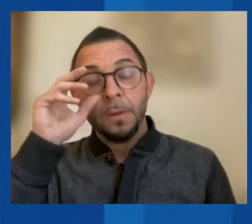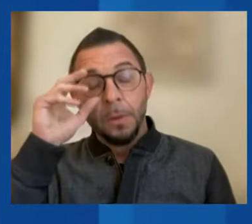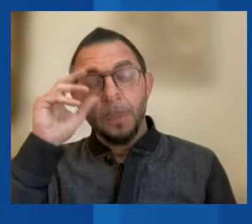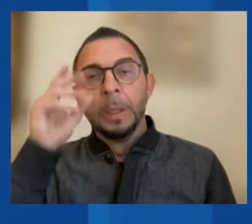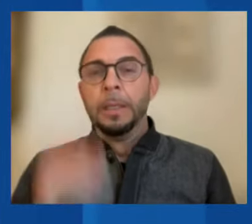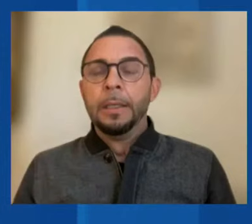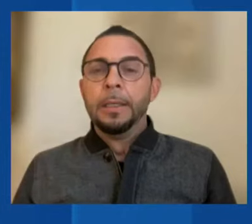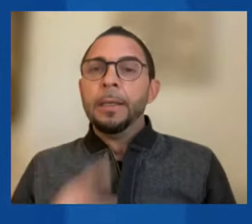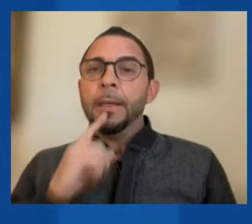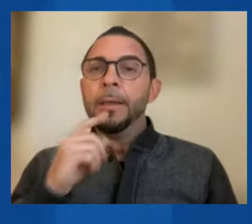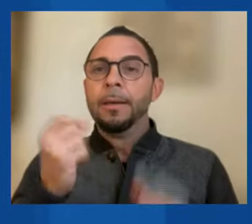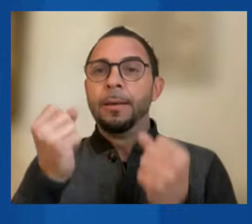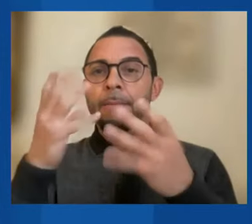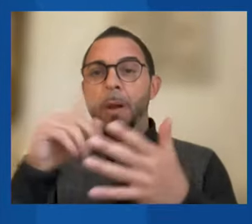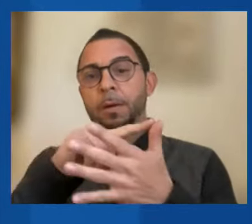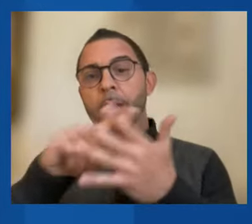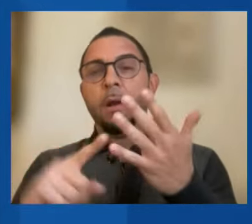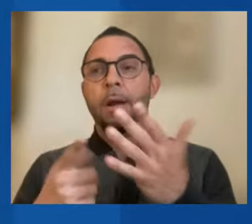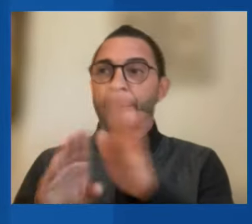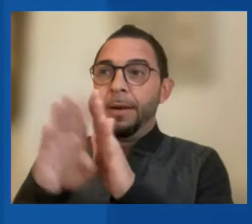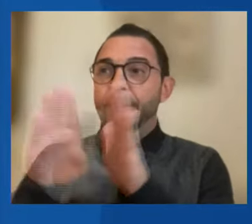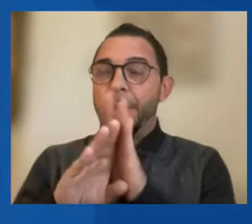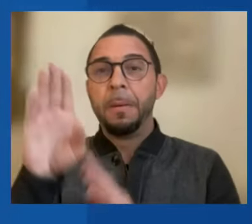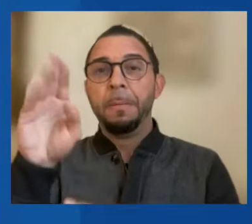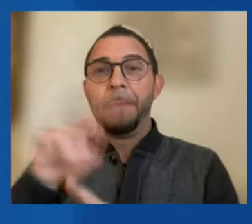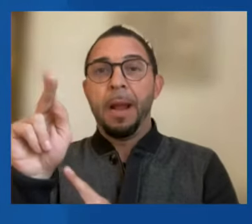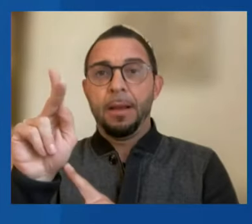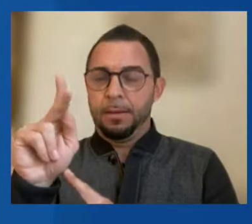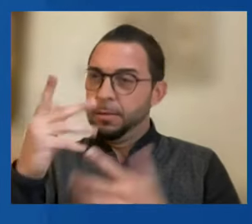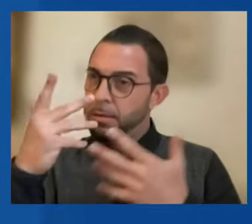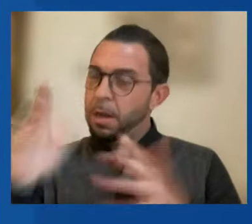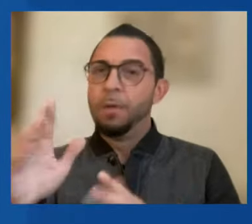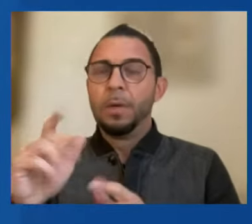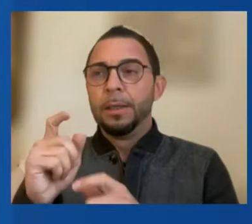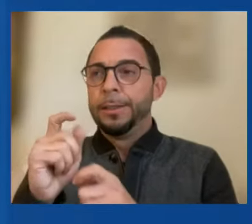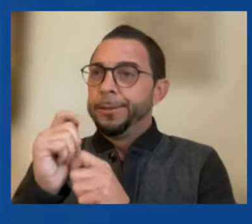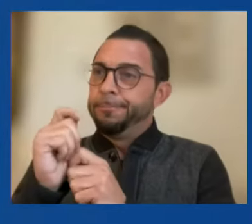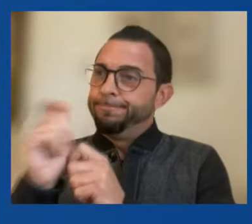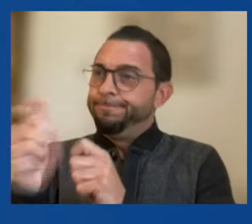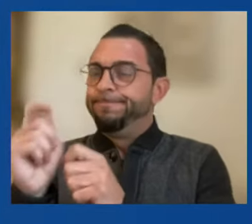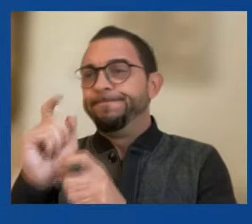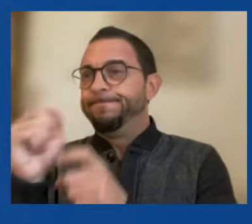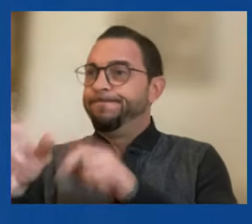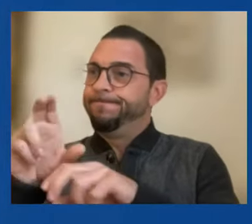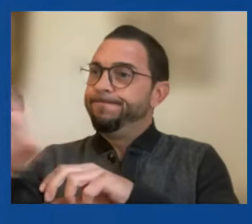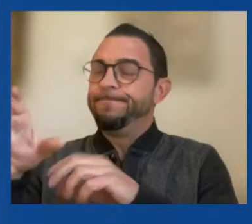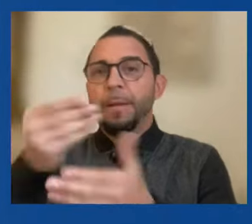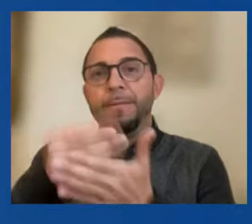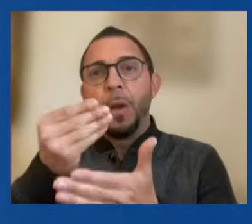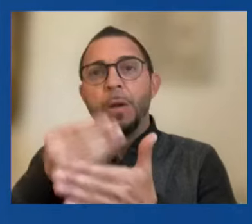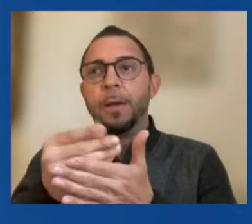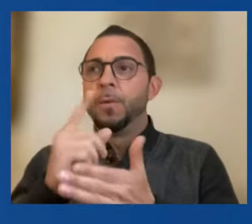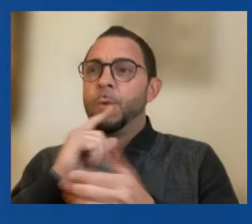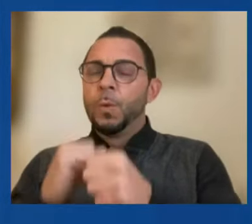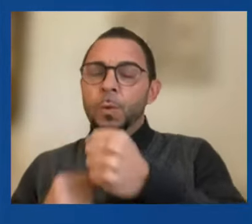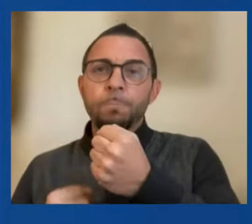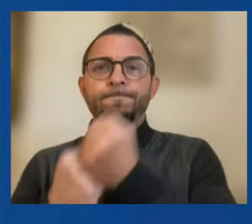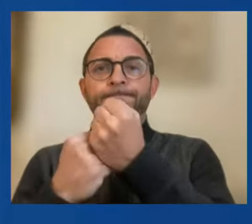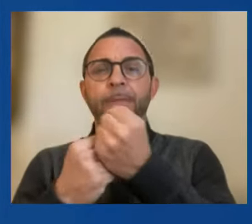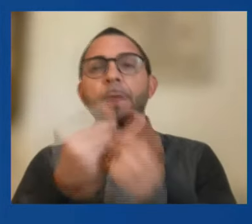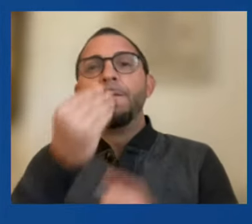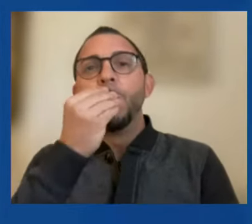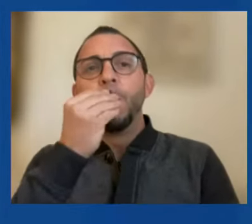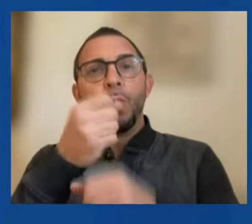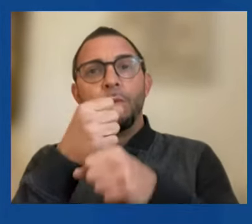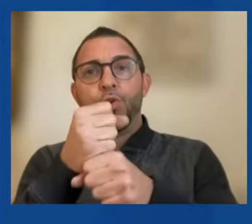banks are already providing financing to strengthen domestic food production, bolster social